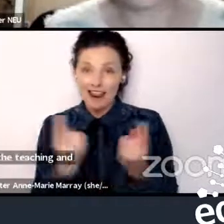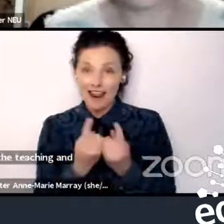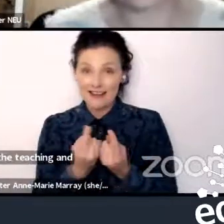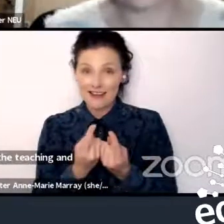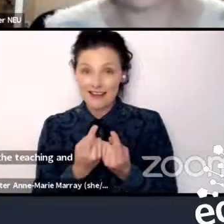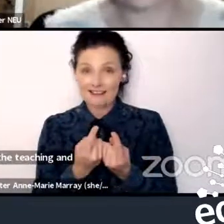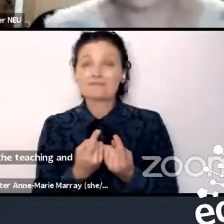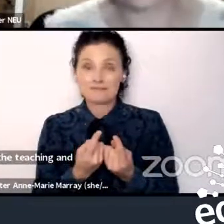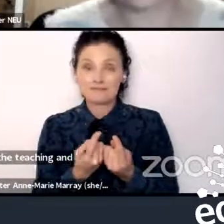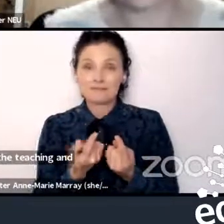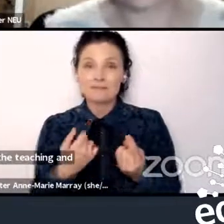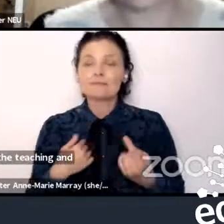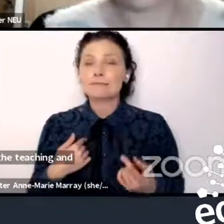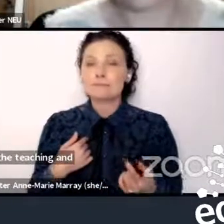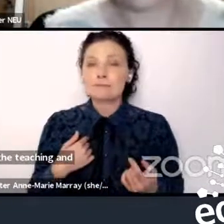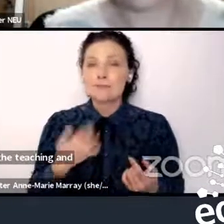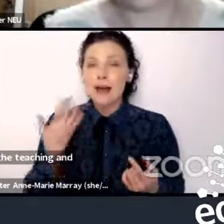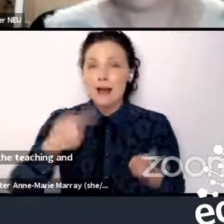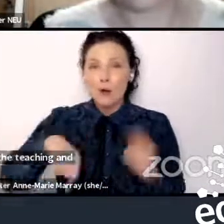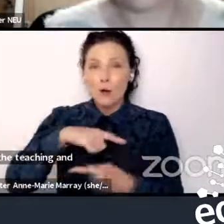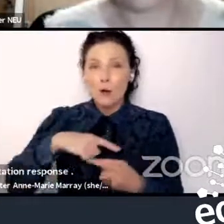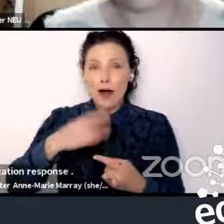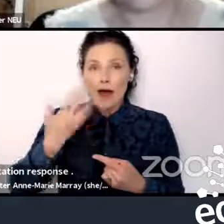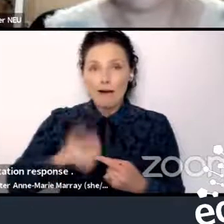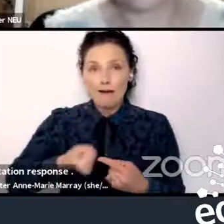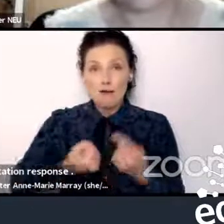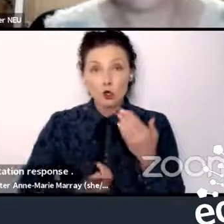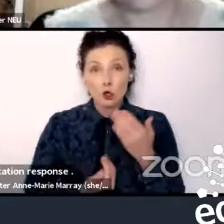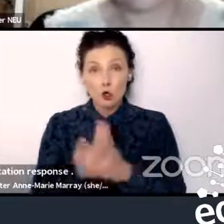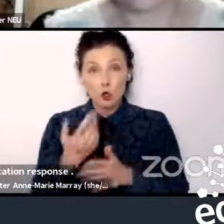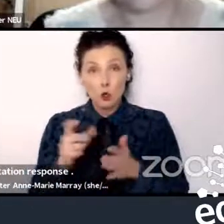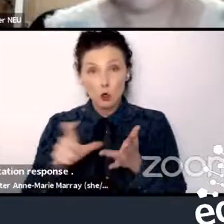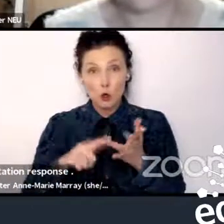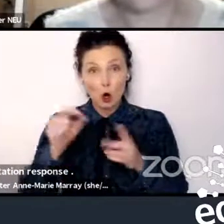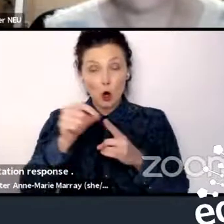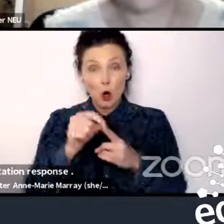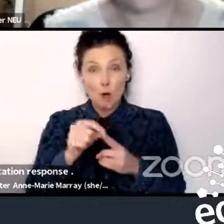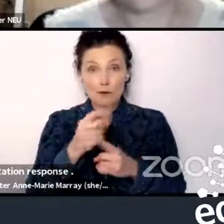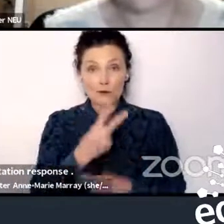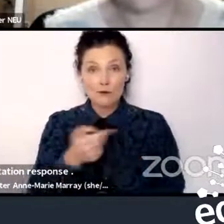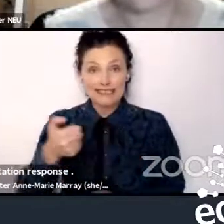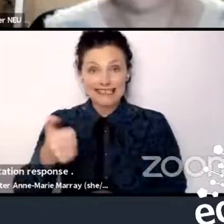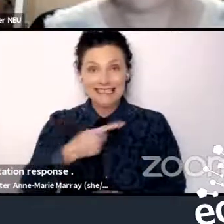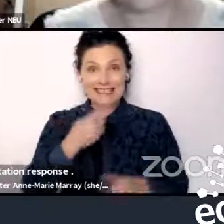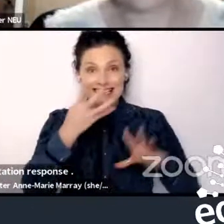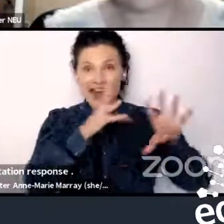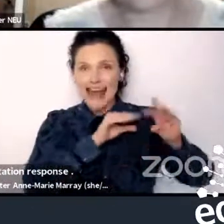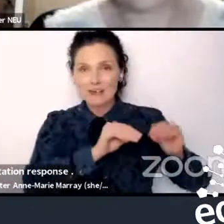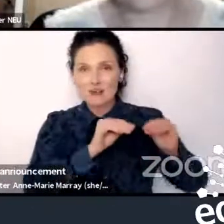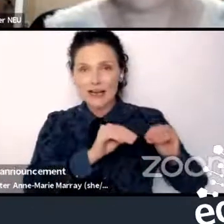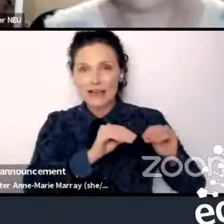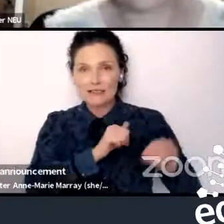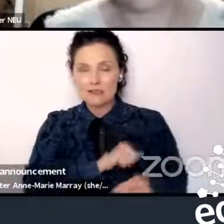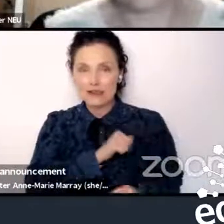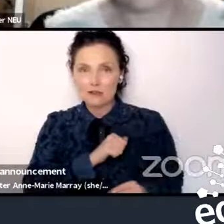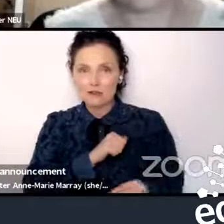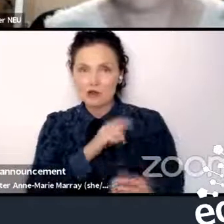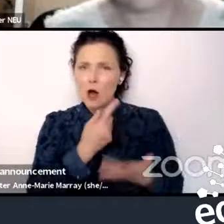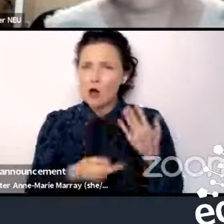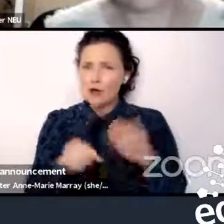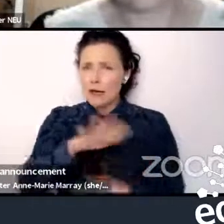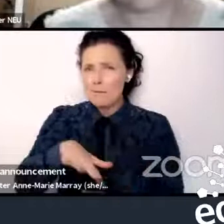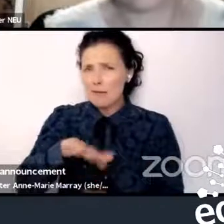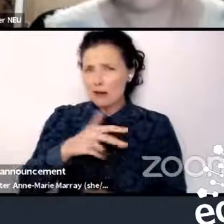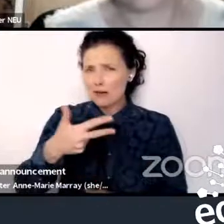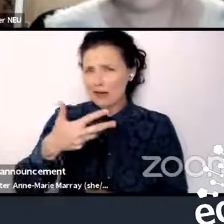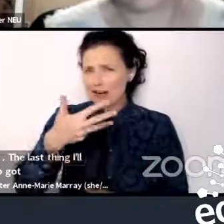that we've also got a new COP26 educators pledge. We've only had about 90 educators completed